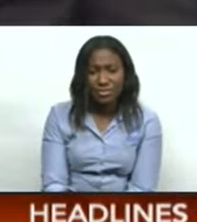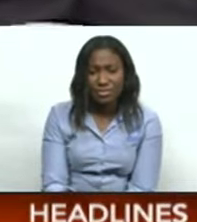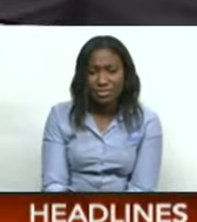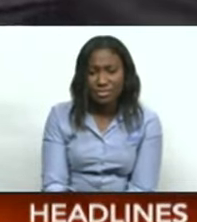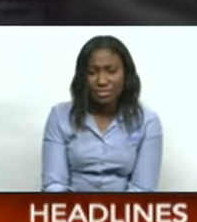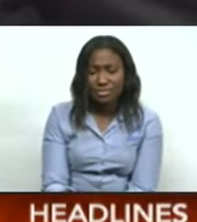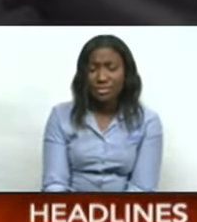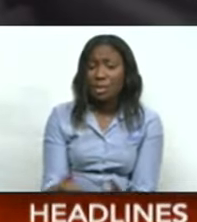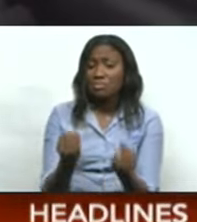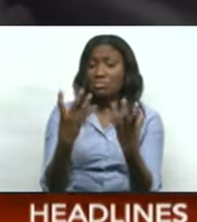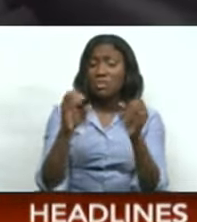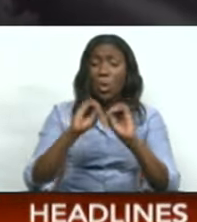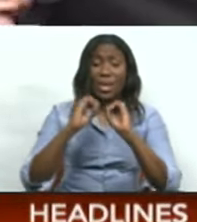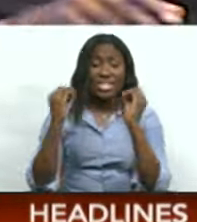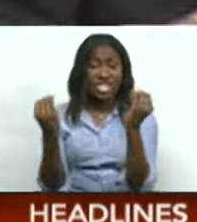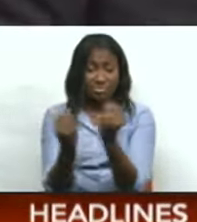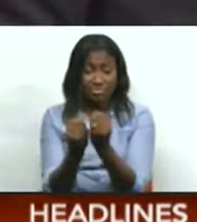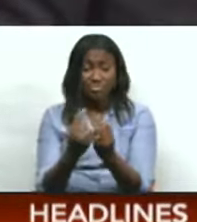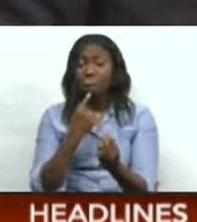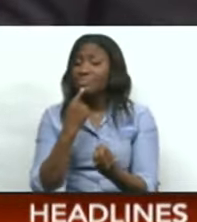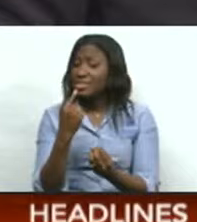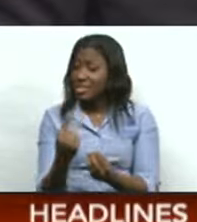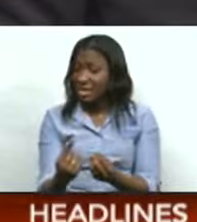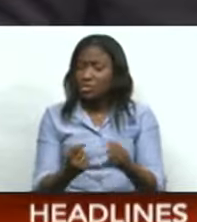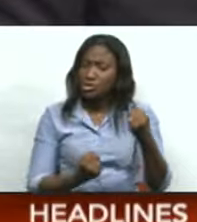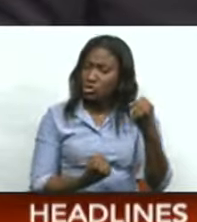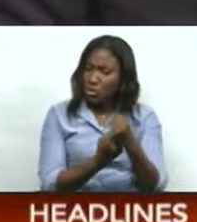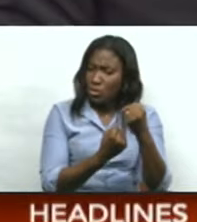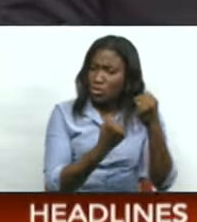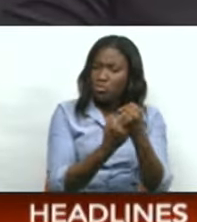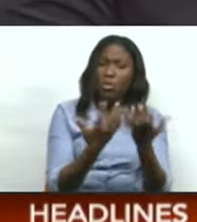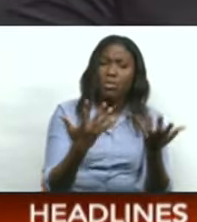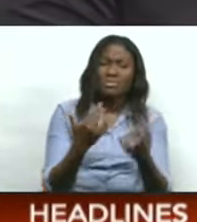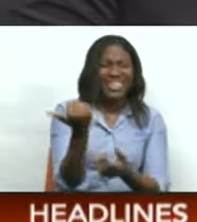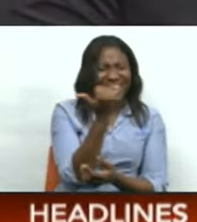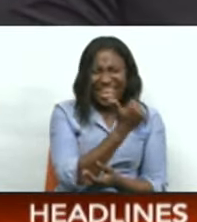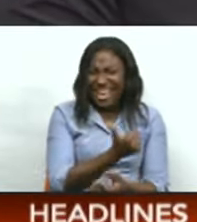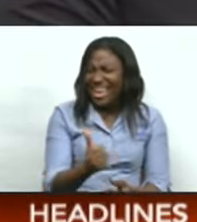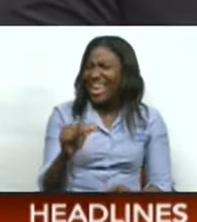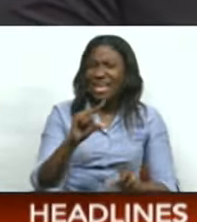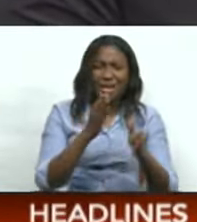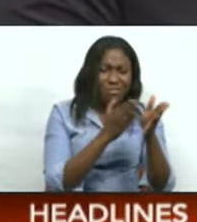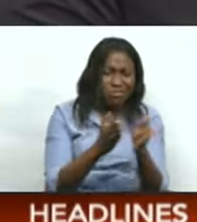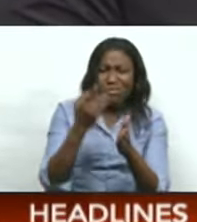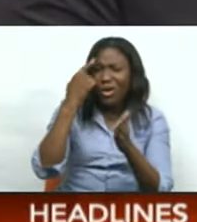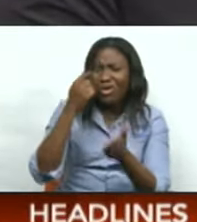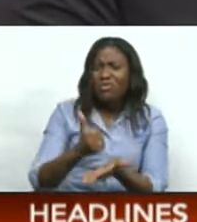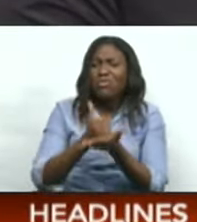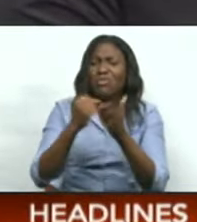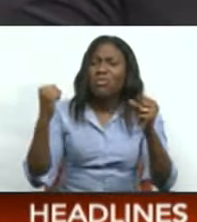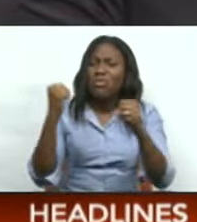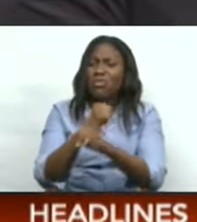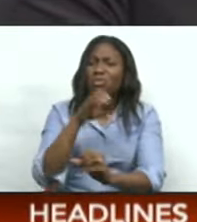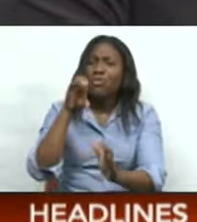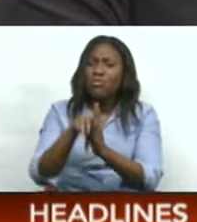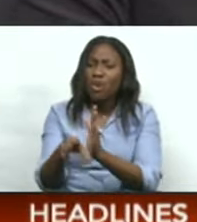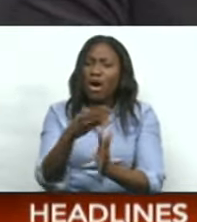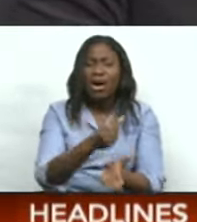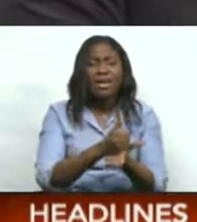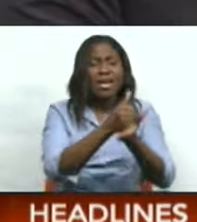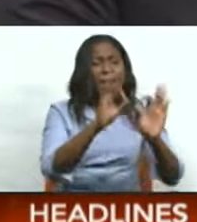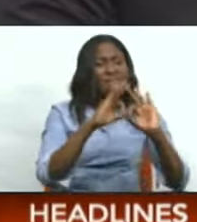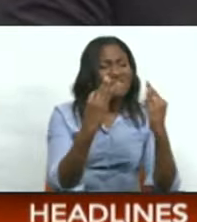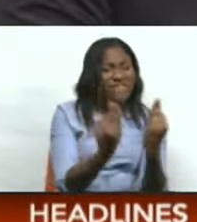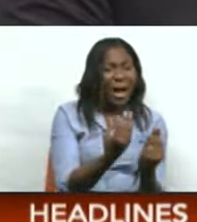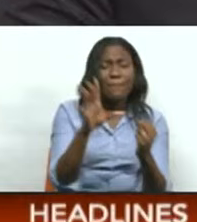Several organizations say they are in support of any crime-fighting initiatives focused on helping families and protecting